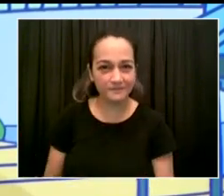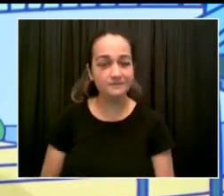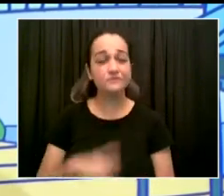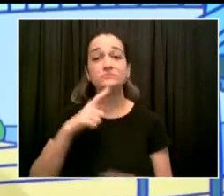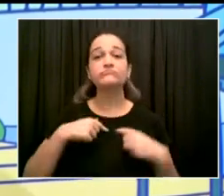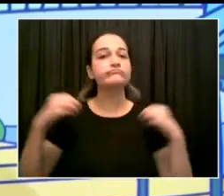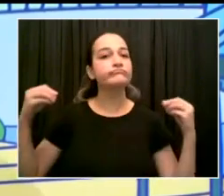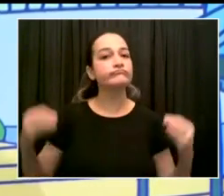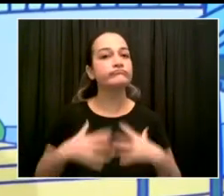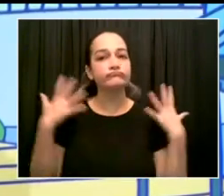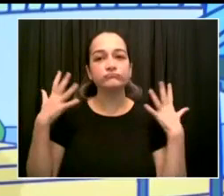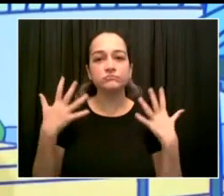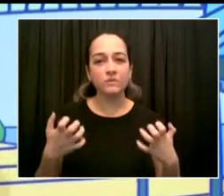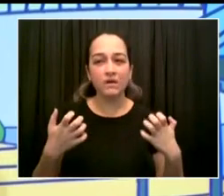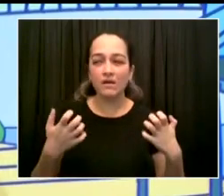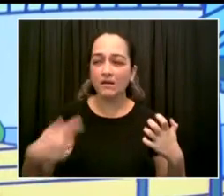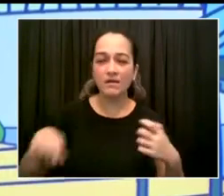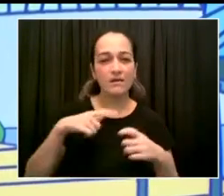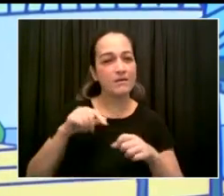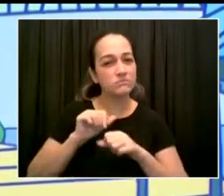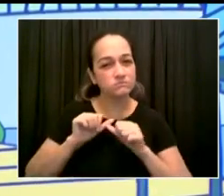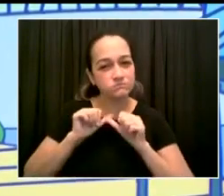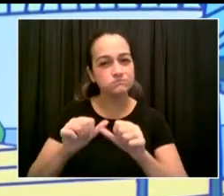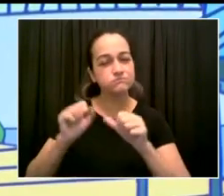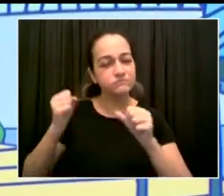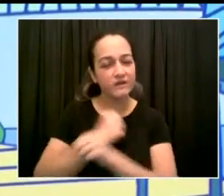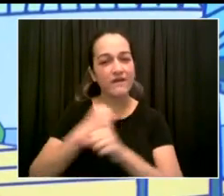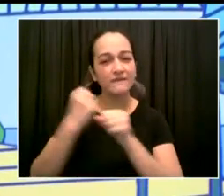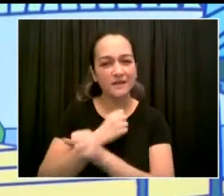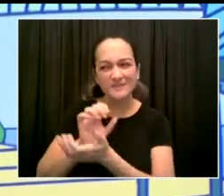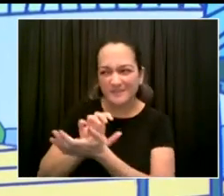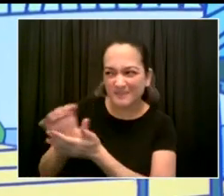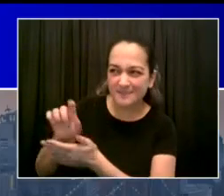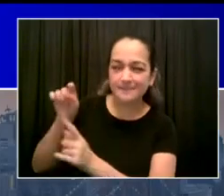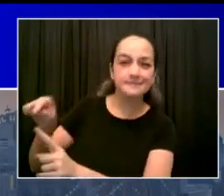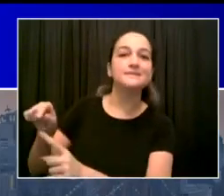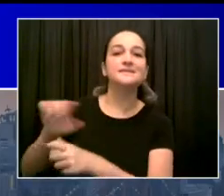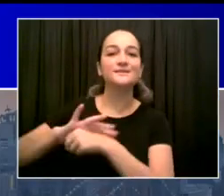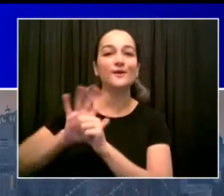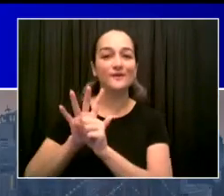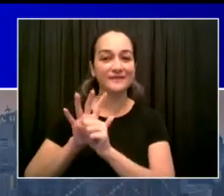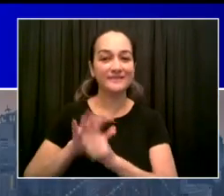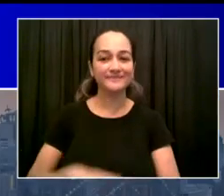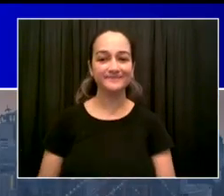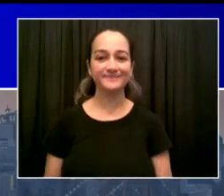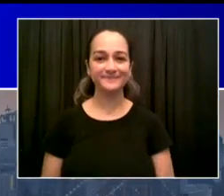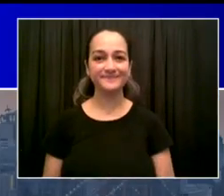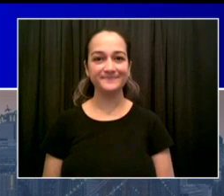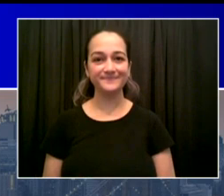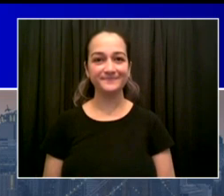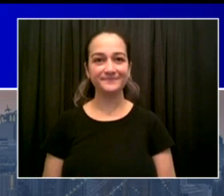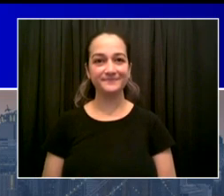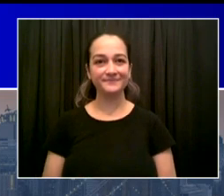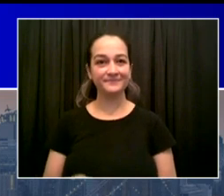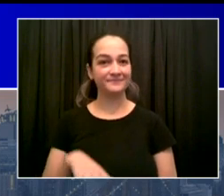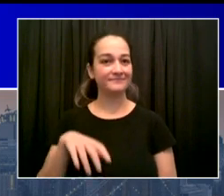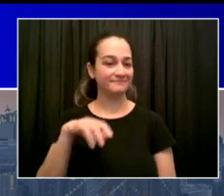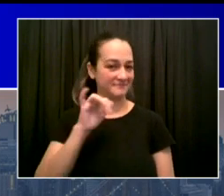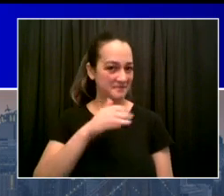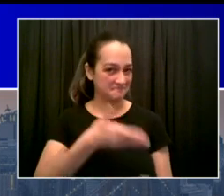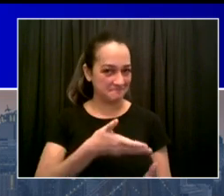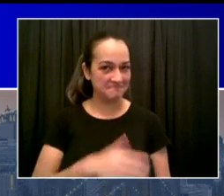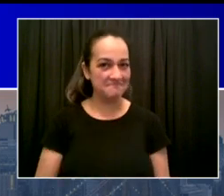Here's one great example. But tomorrow, another great example, the official NBA 2K tournament